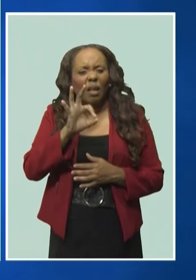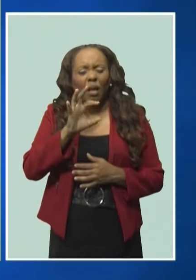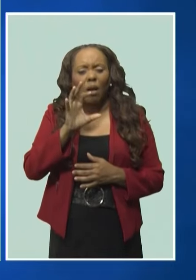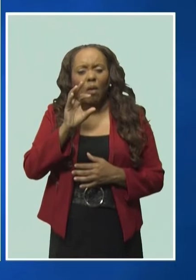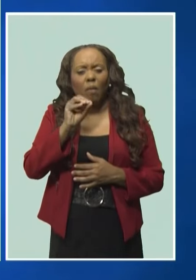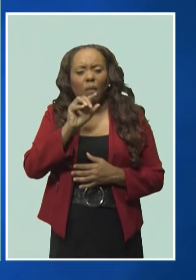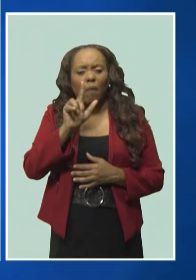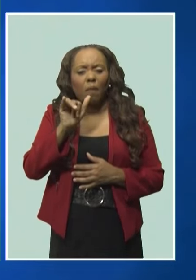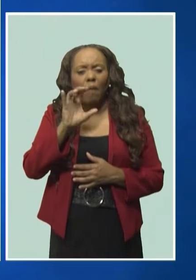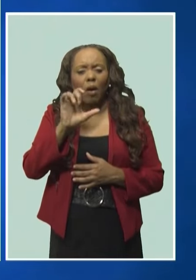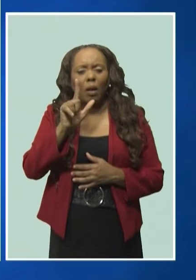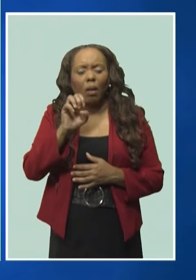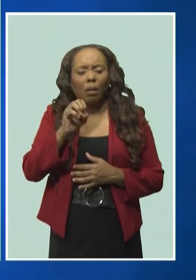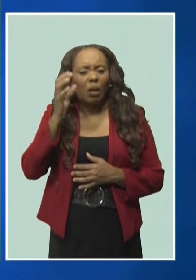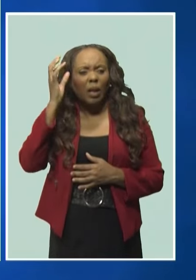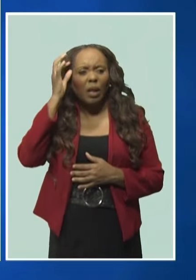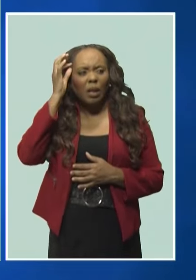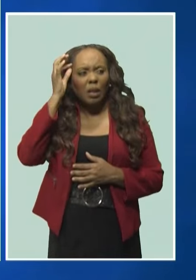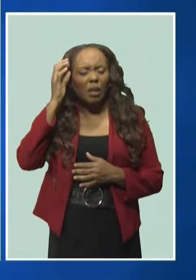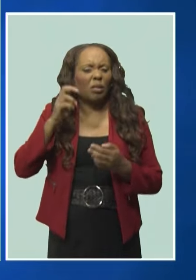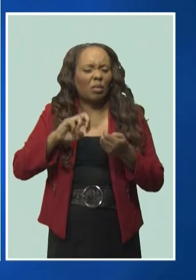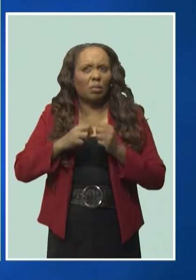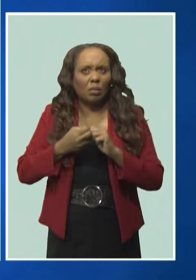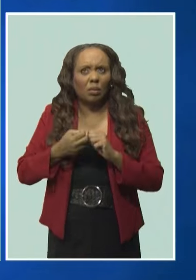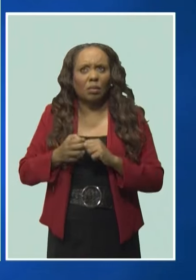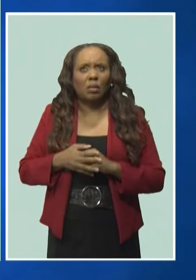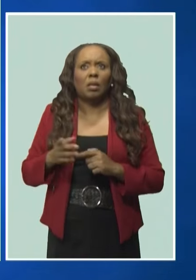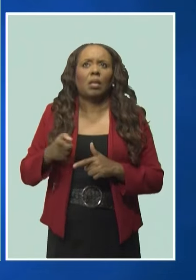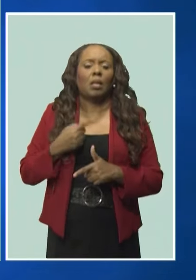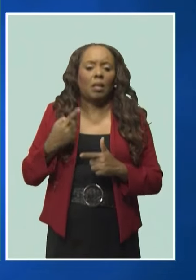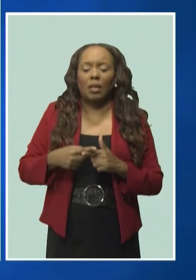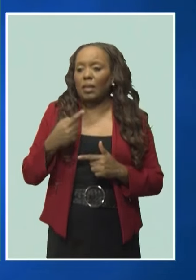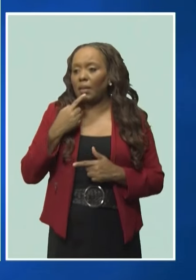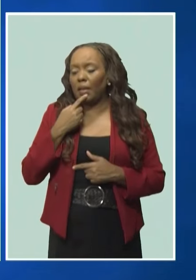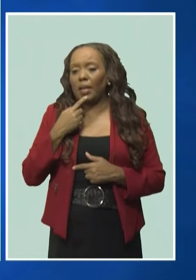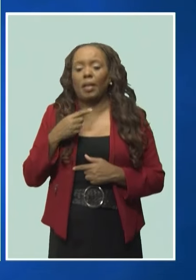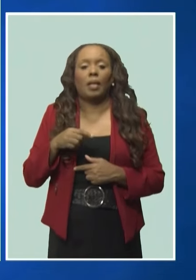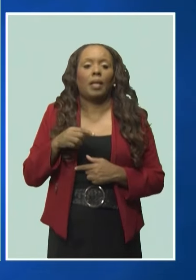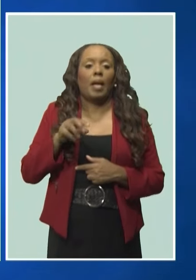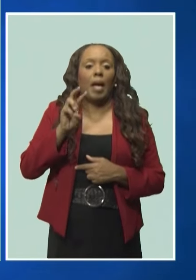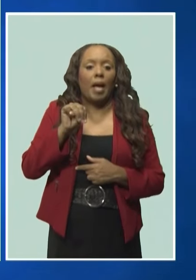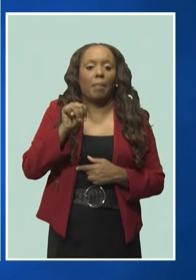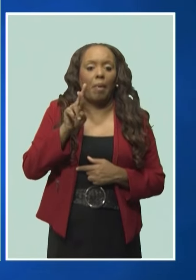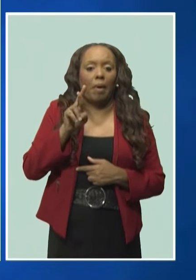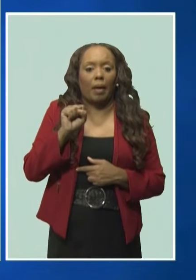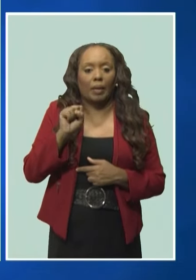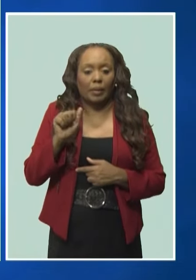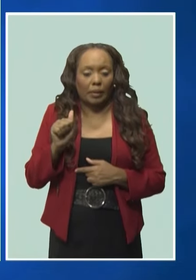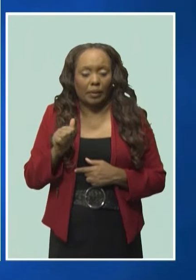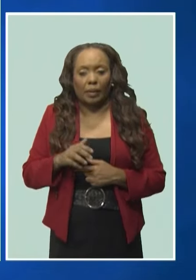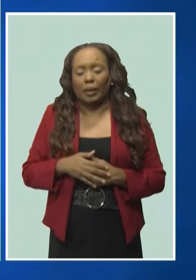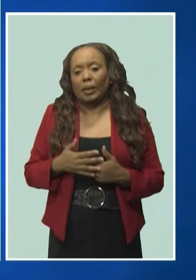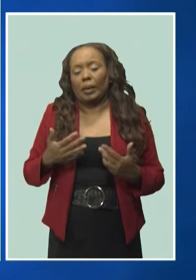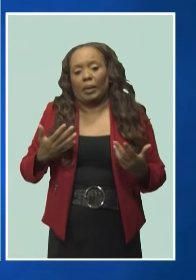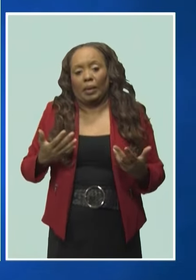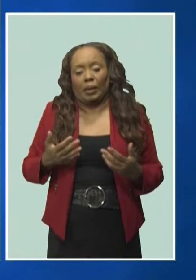infection. I went back in three days, and they were saying it was MRSA. I had went probably around